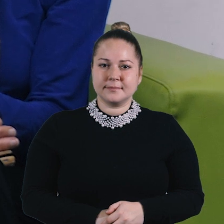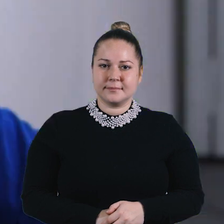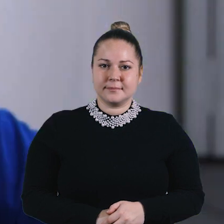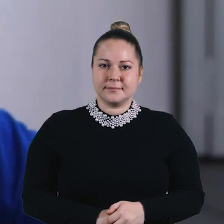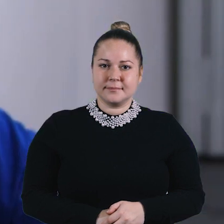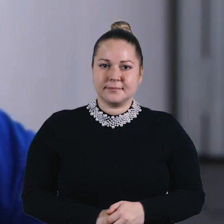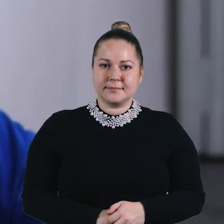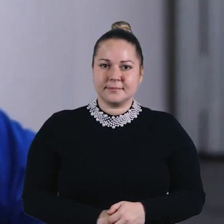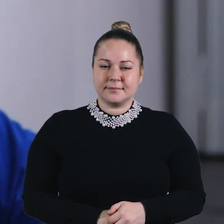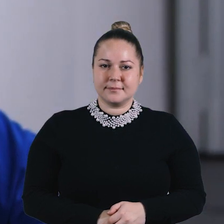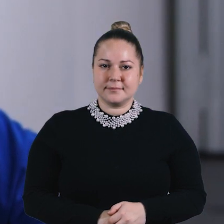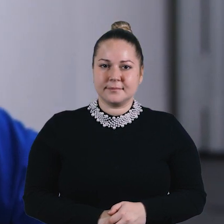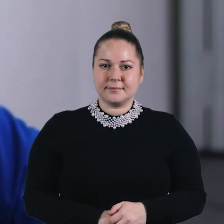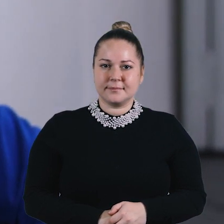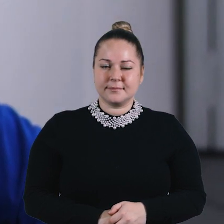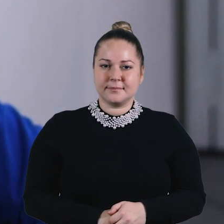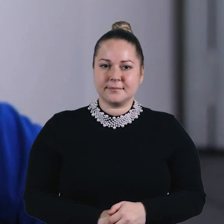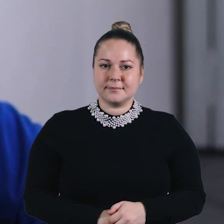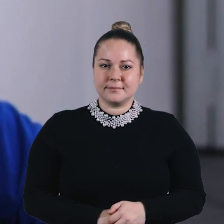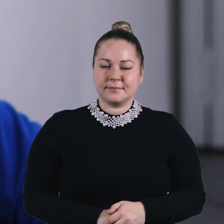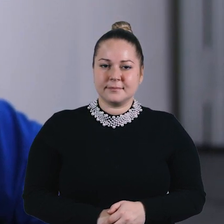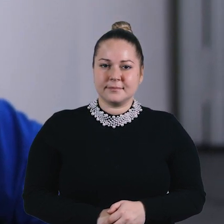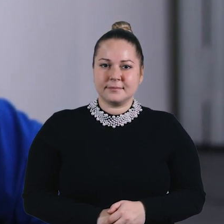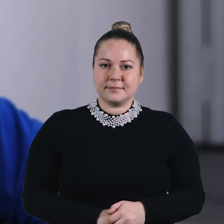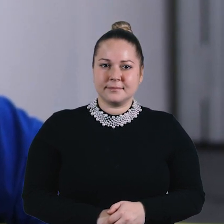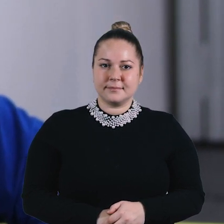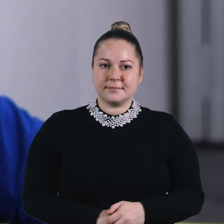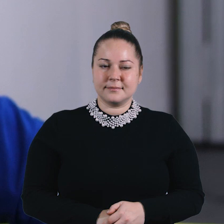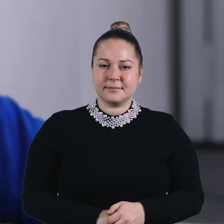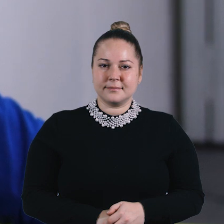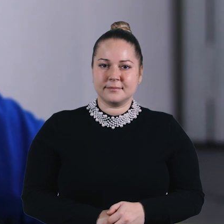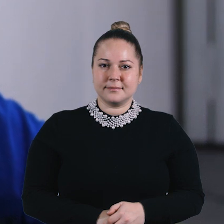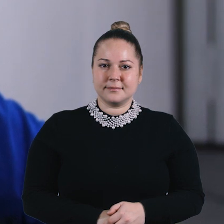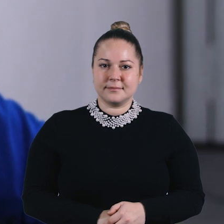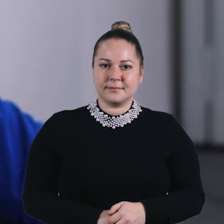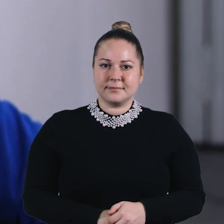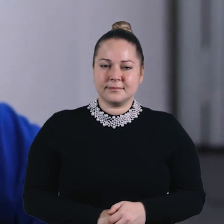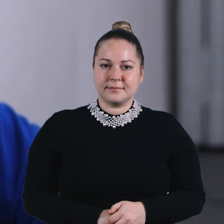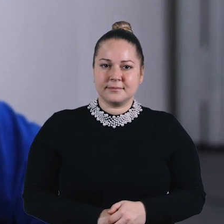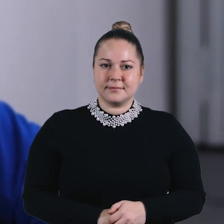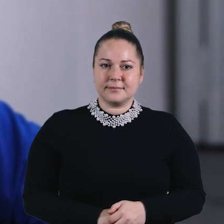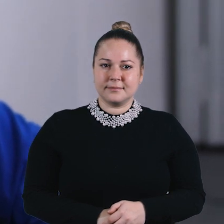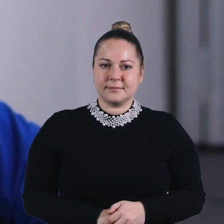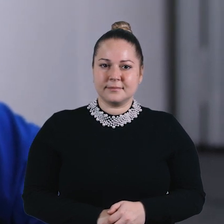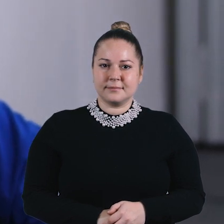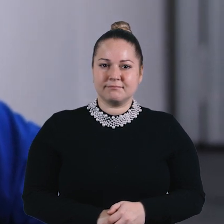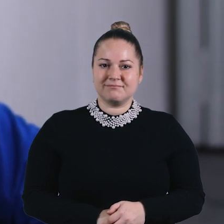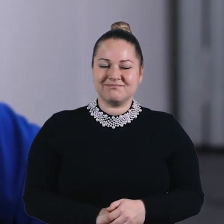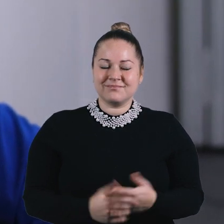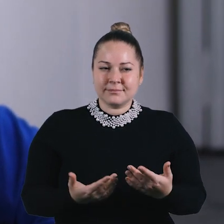Yvonne is a parent of someone with learning disabilities. She wants to tell you what would help her in her caring role.